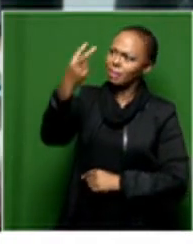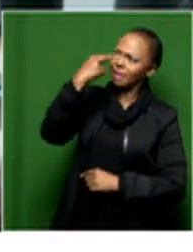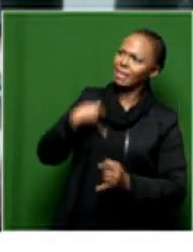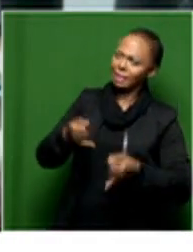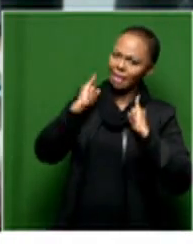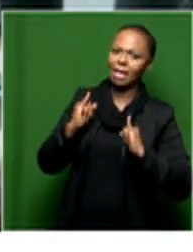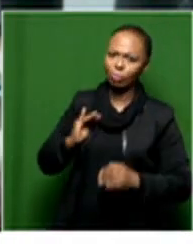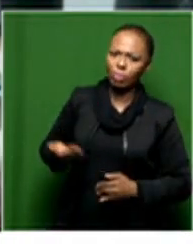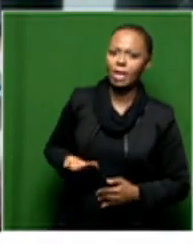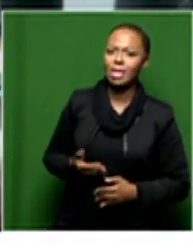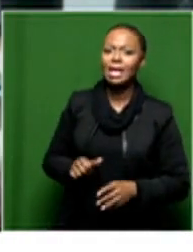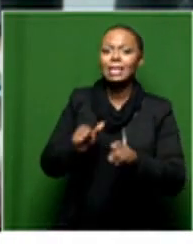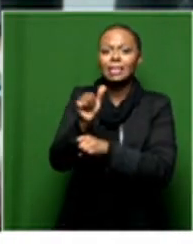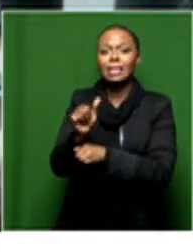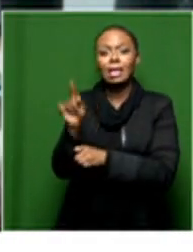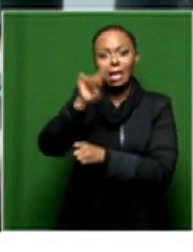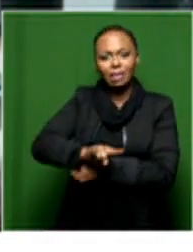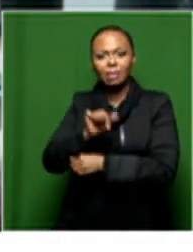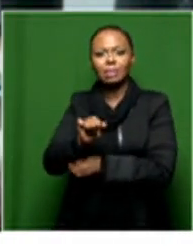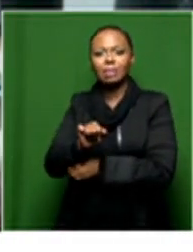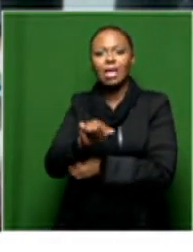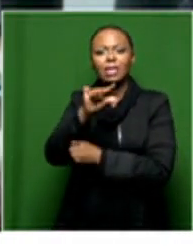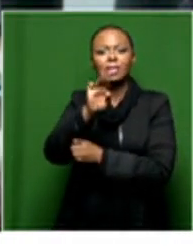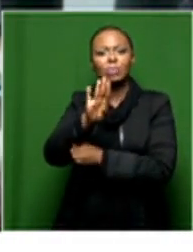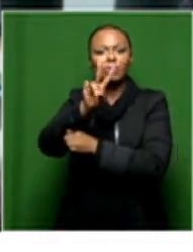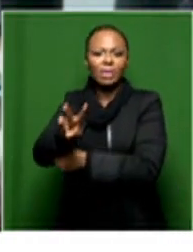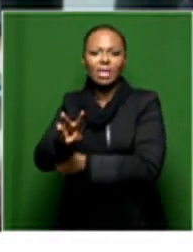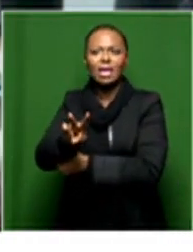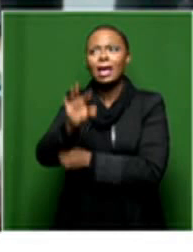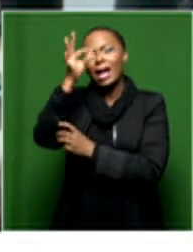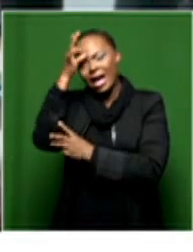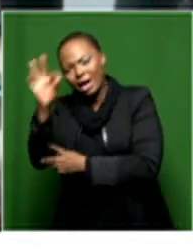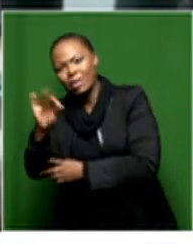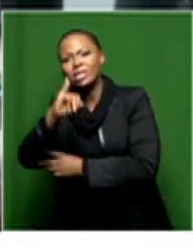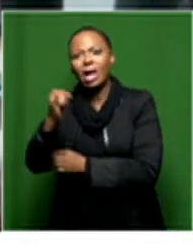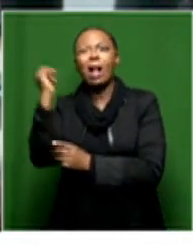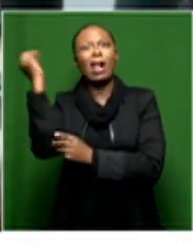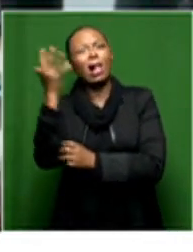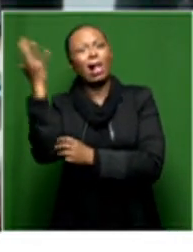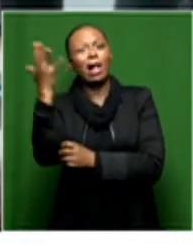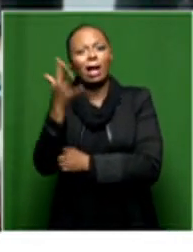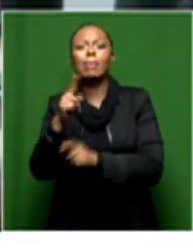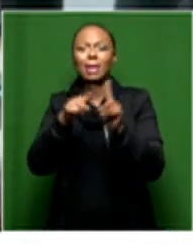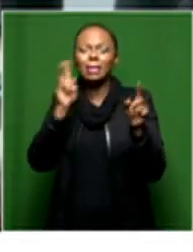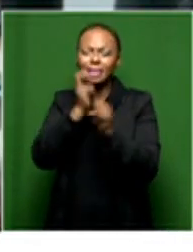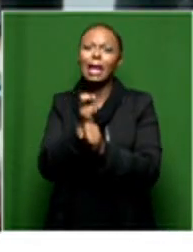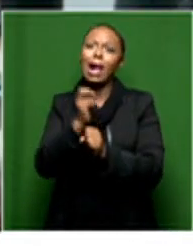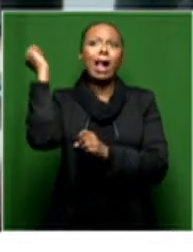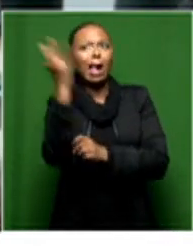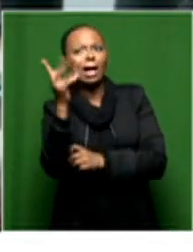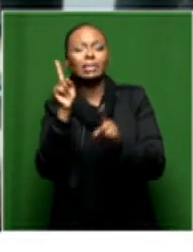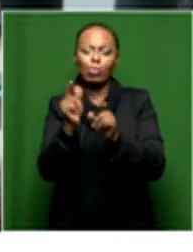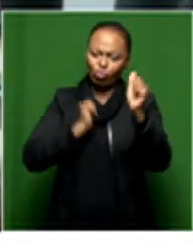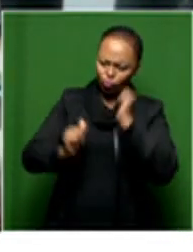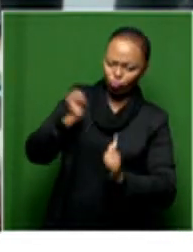unfortunately, you know, our government is just touching the surface. But let us, as women and government, talk, you know, face